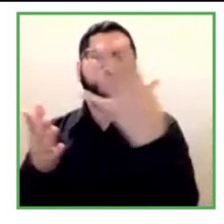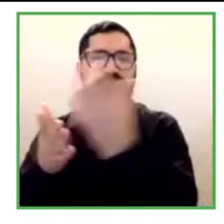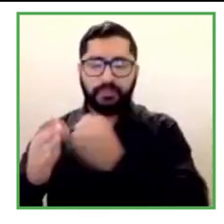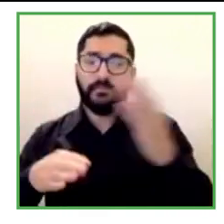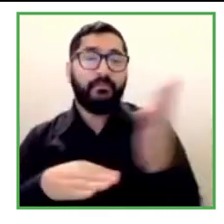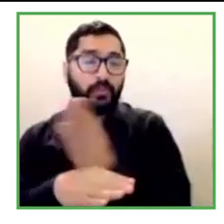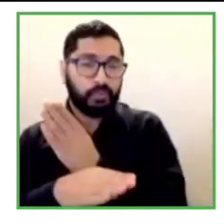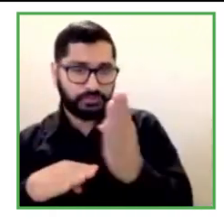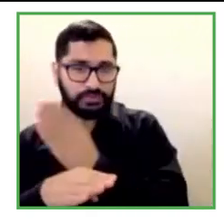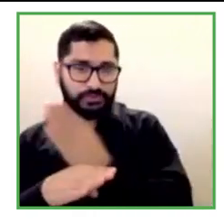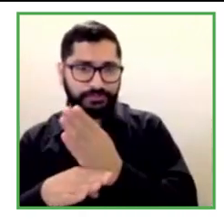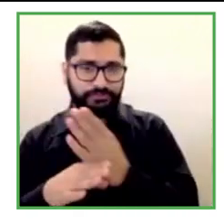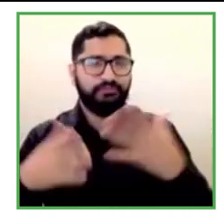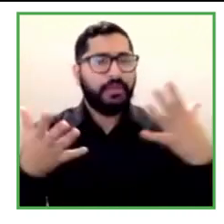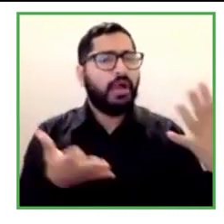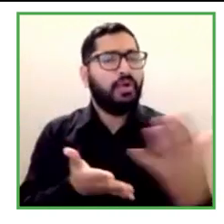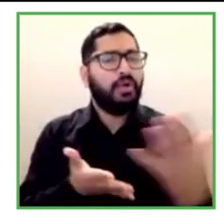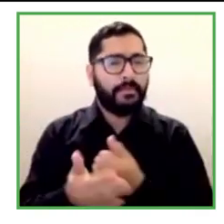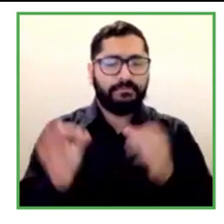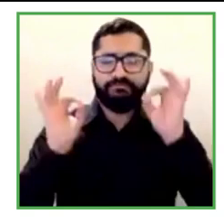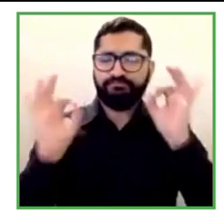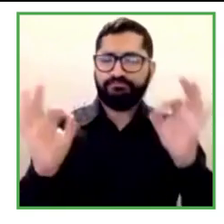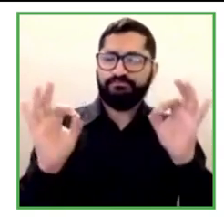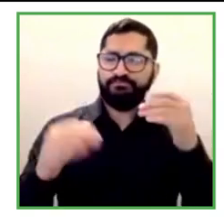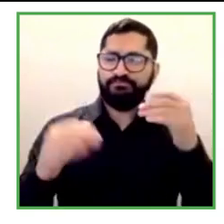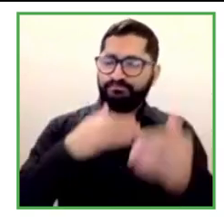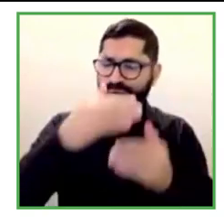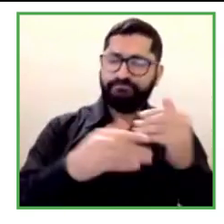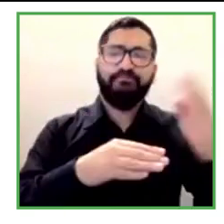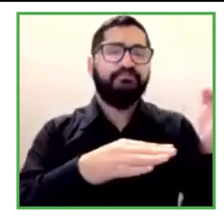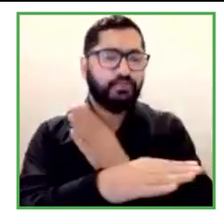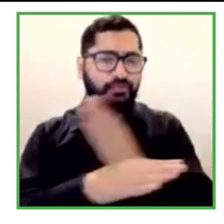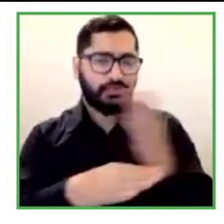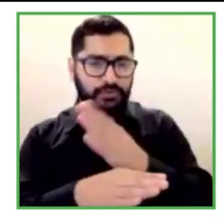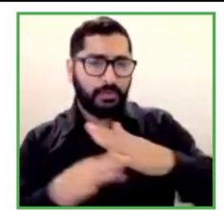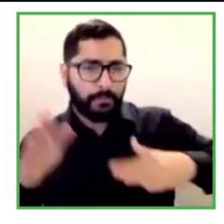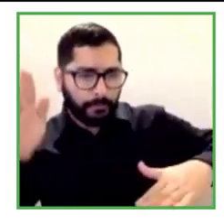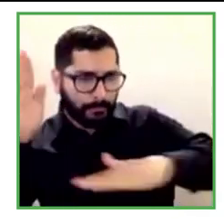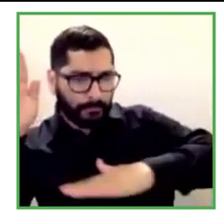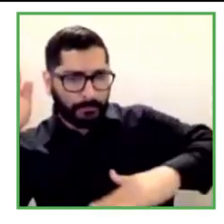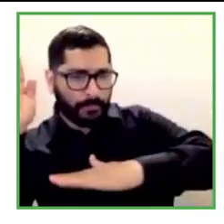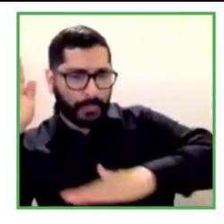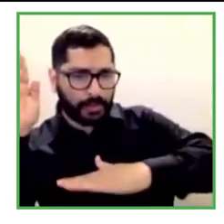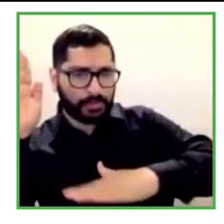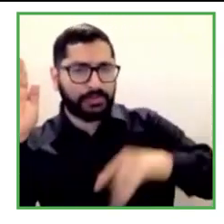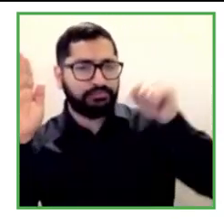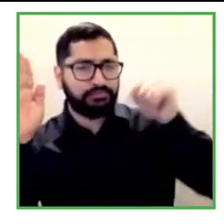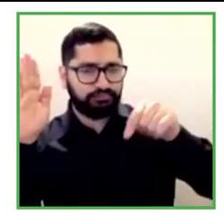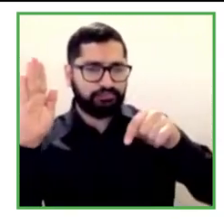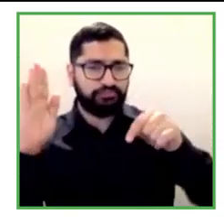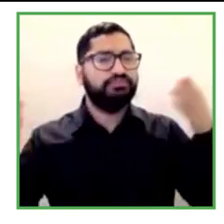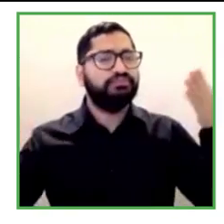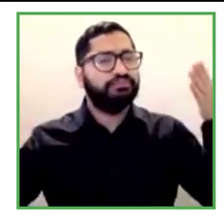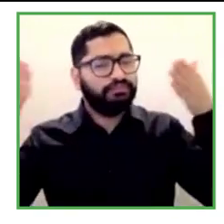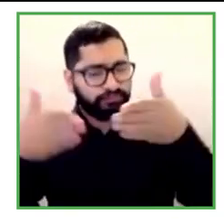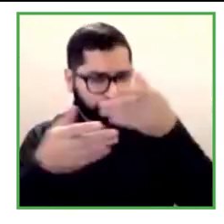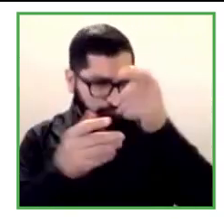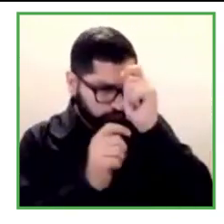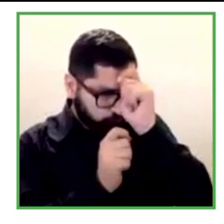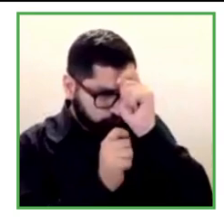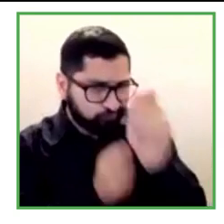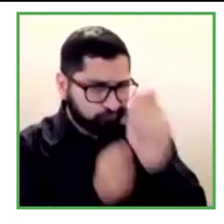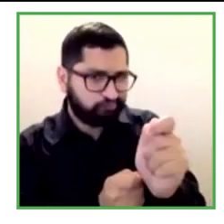achieve better, the goals of the company, which is all based on respect to diversity, as I commented, we have 98,000